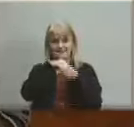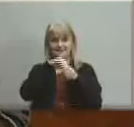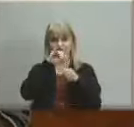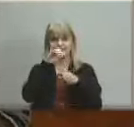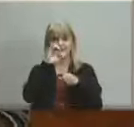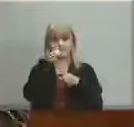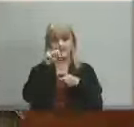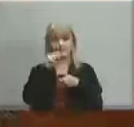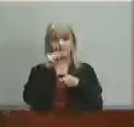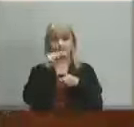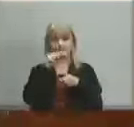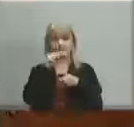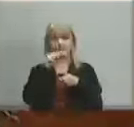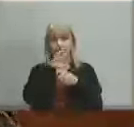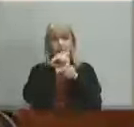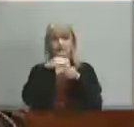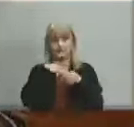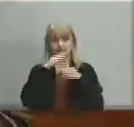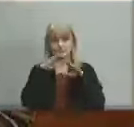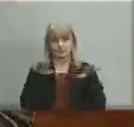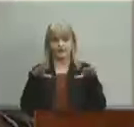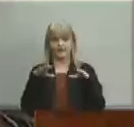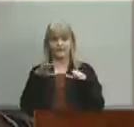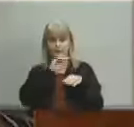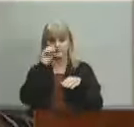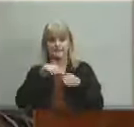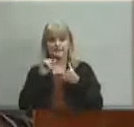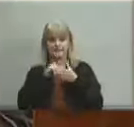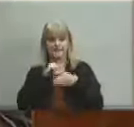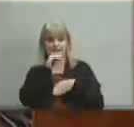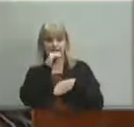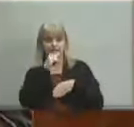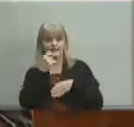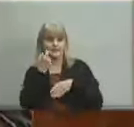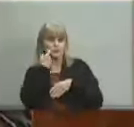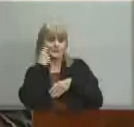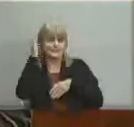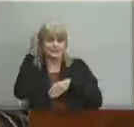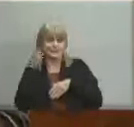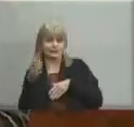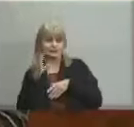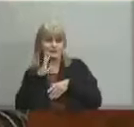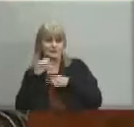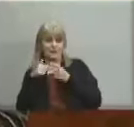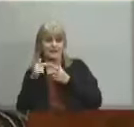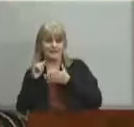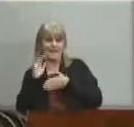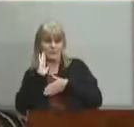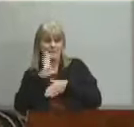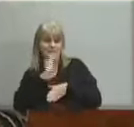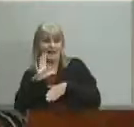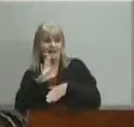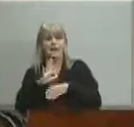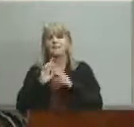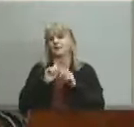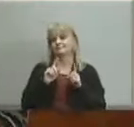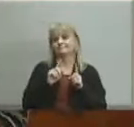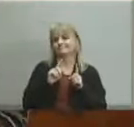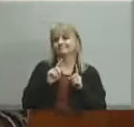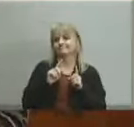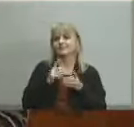my children even though they are of the percentage that the gentleman spoke spoke of that they will be just fine however first